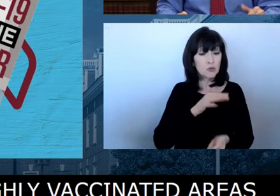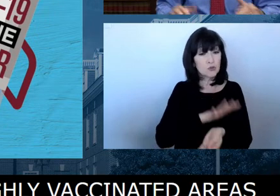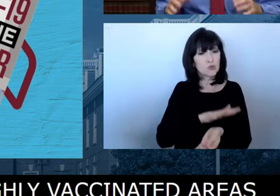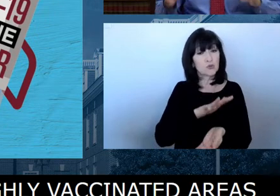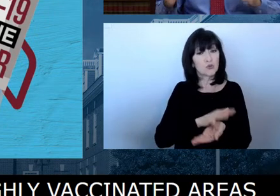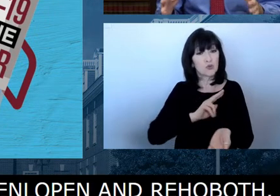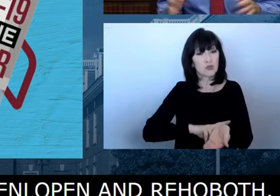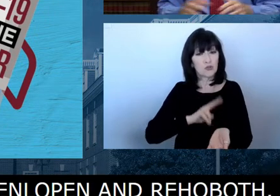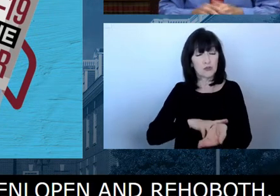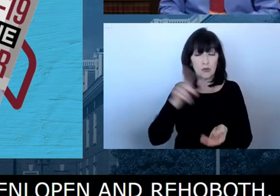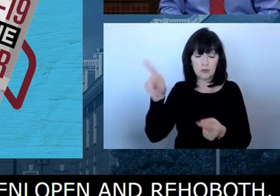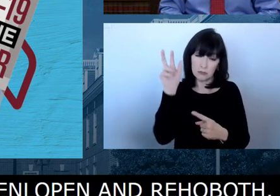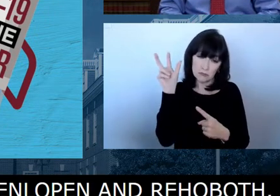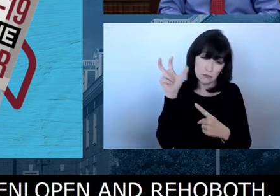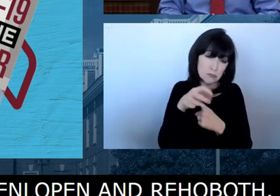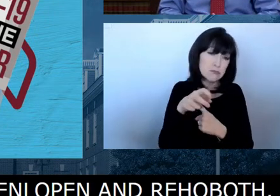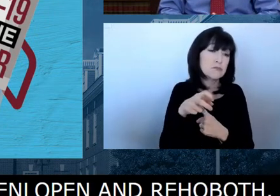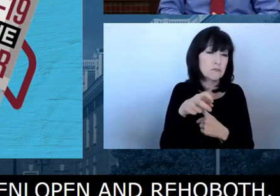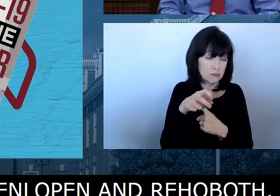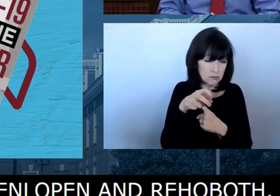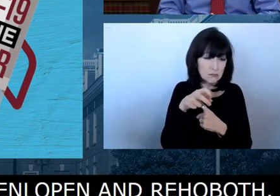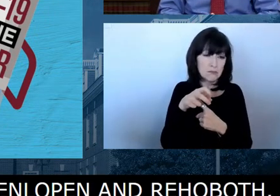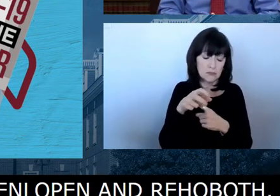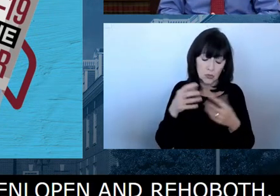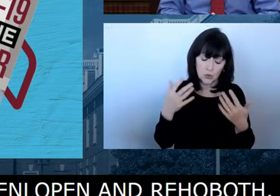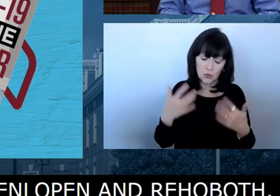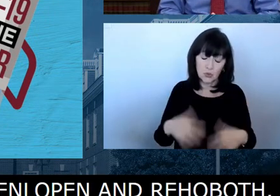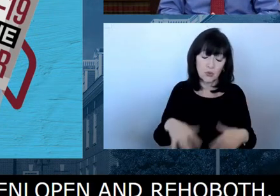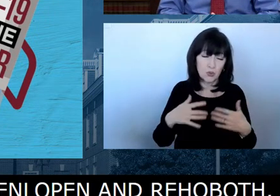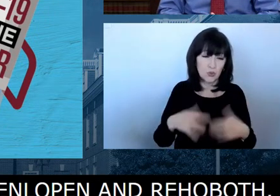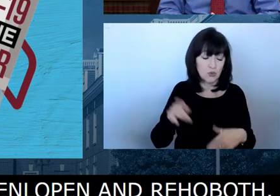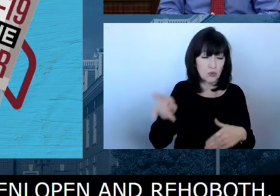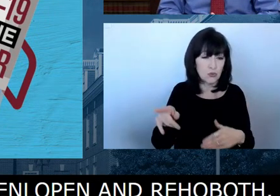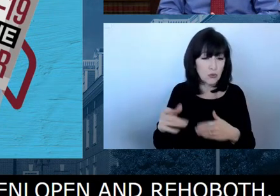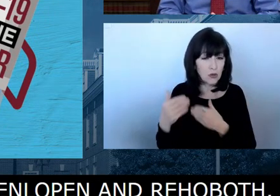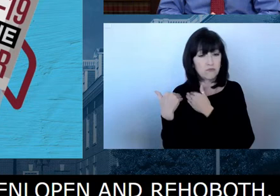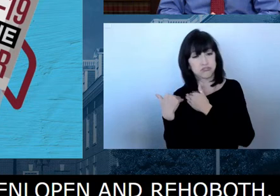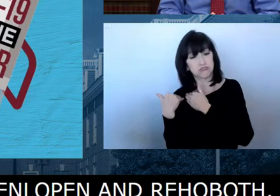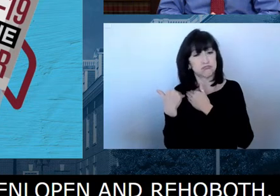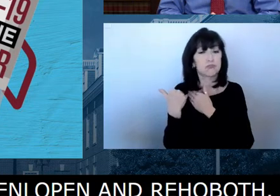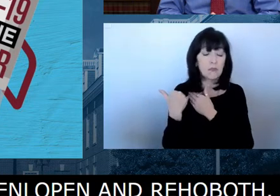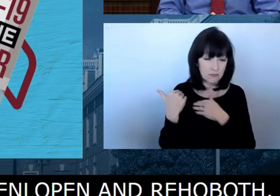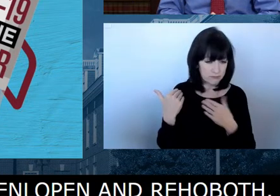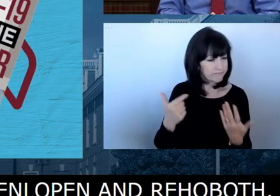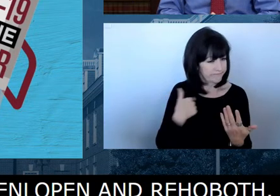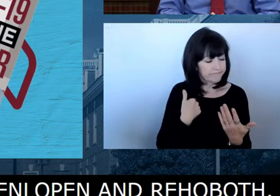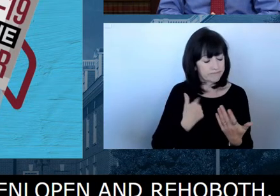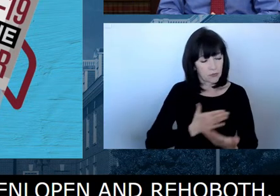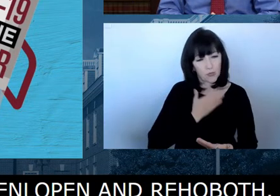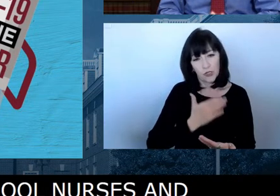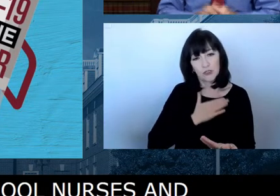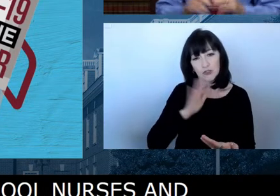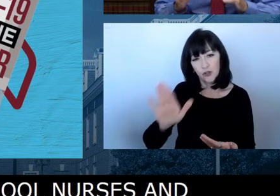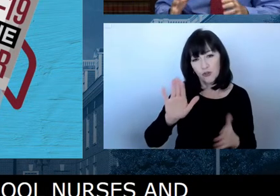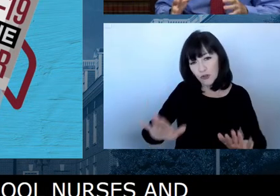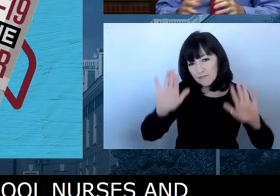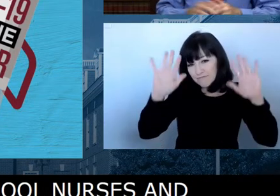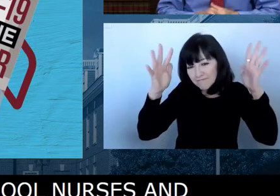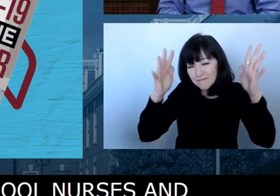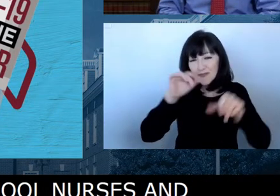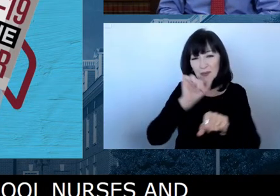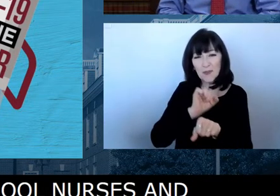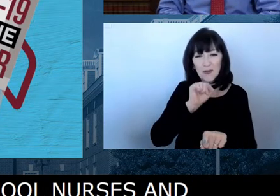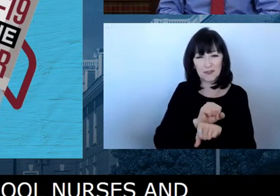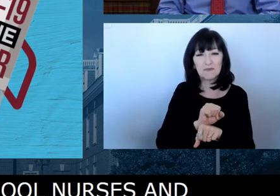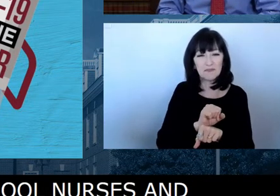You know, they've had a real burden placed on them, and we appreciate their tremendous work. So one of the